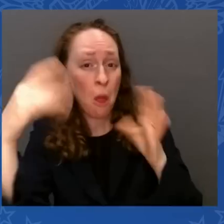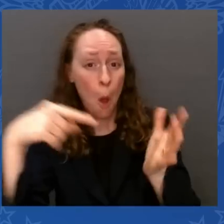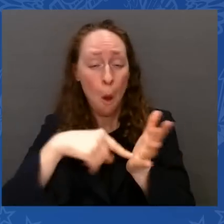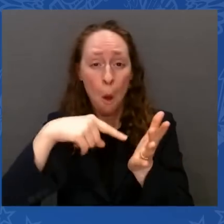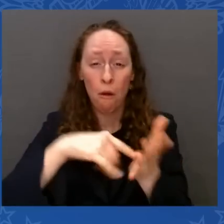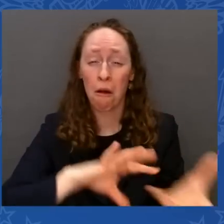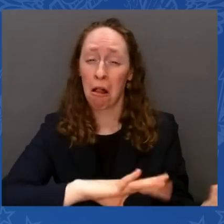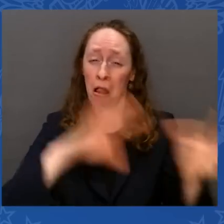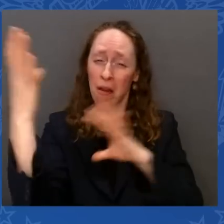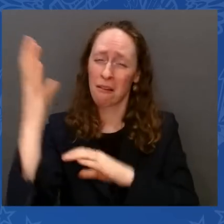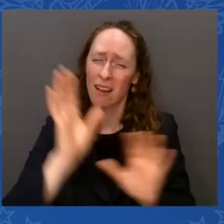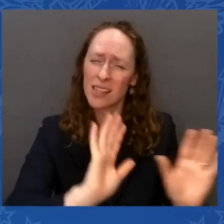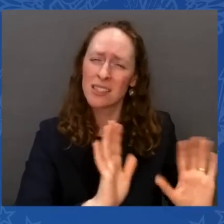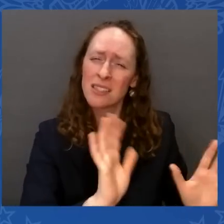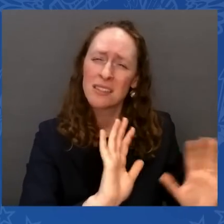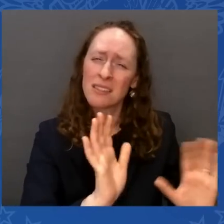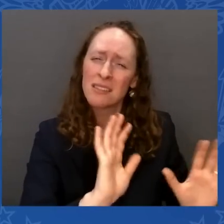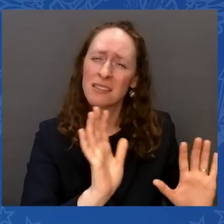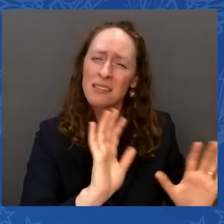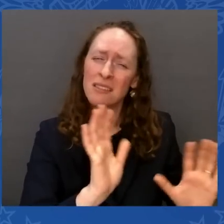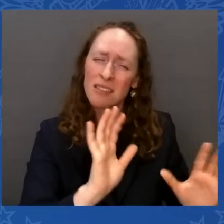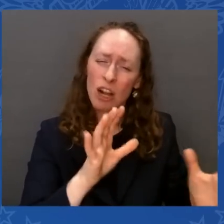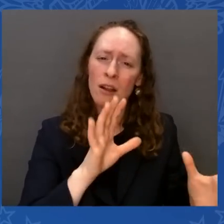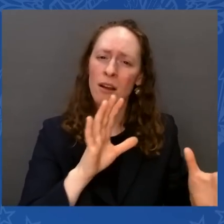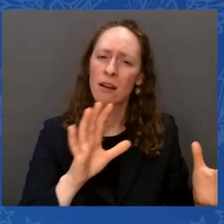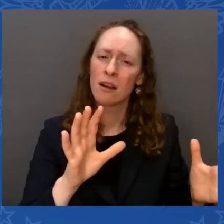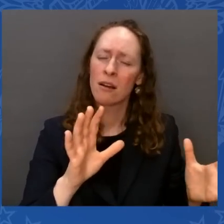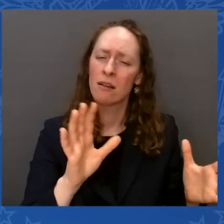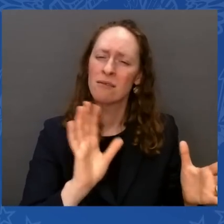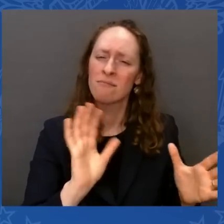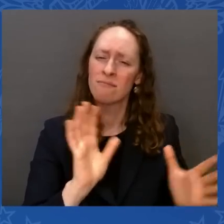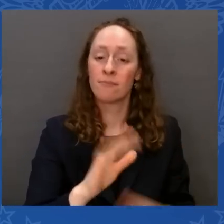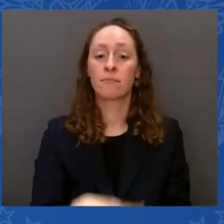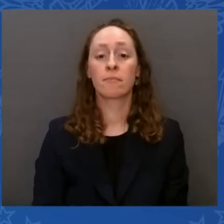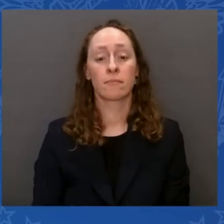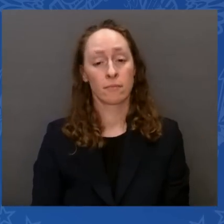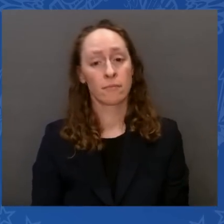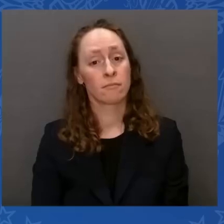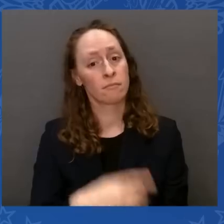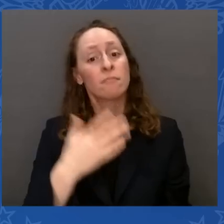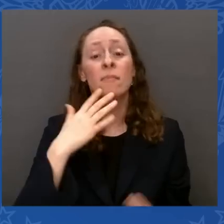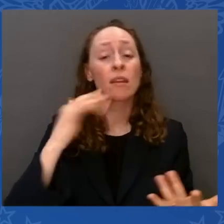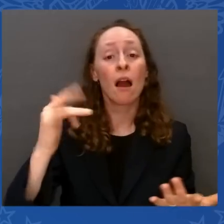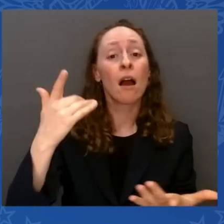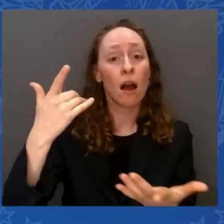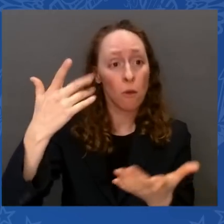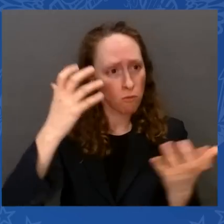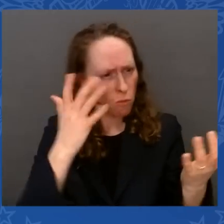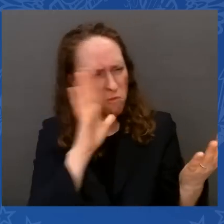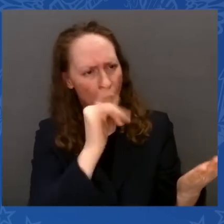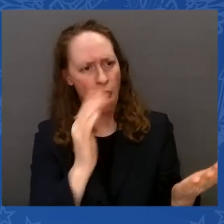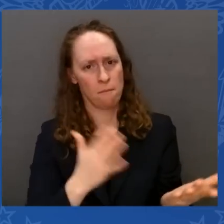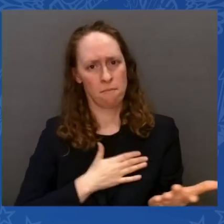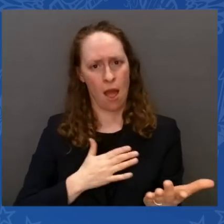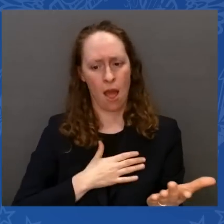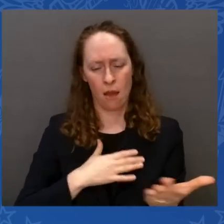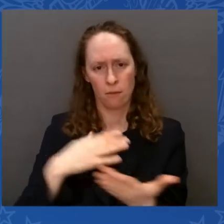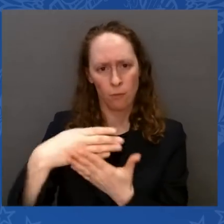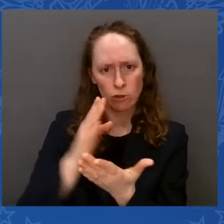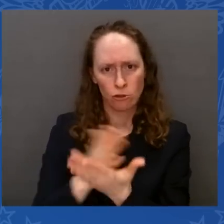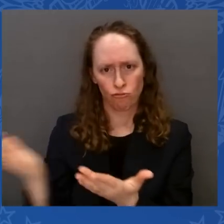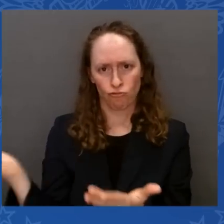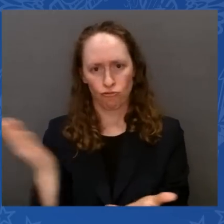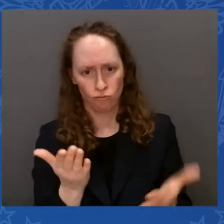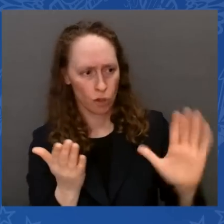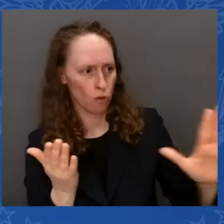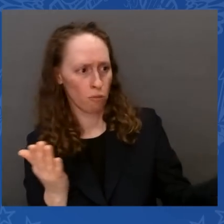So, I agreed that I'd lay down mine on March the 8th — on March the 9th, I should say — and he should do the same thing, and we should sit